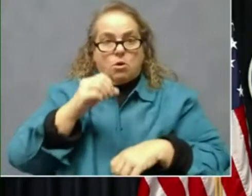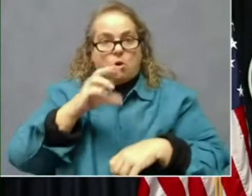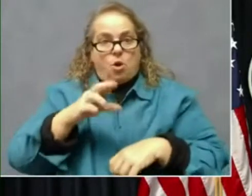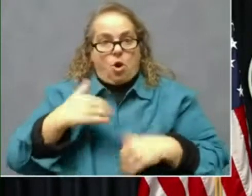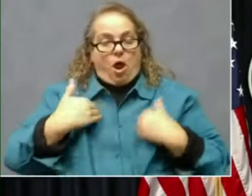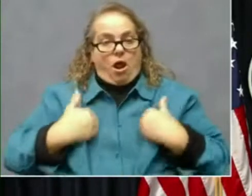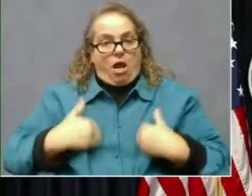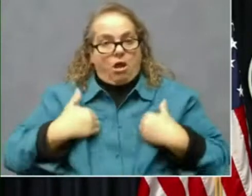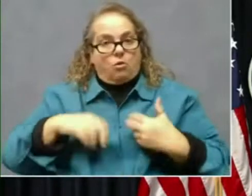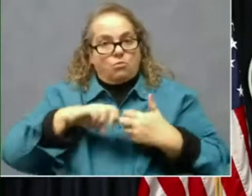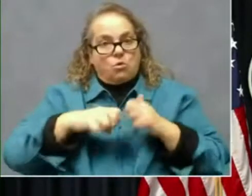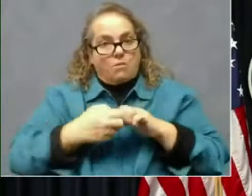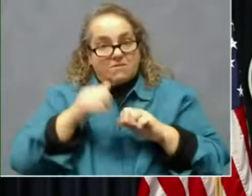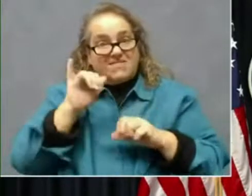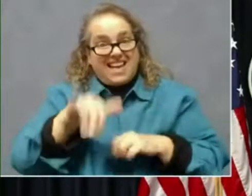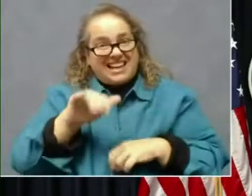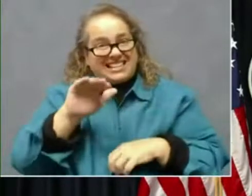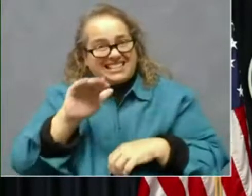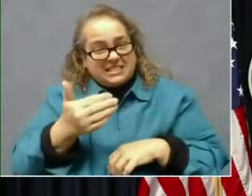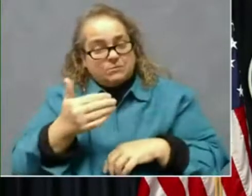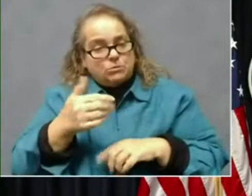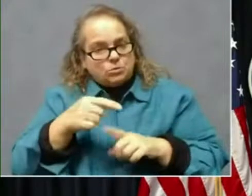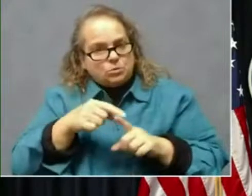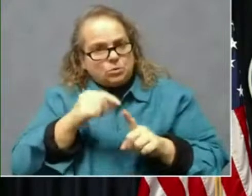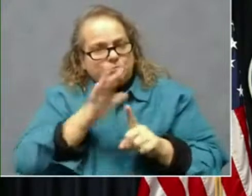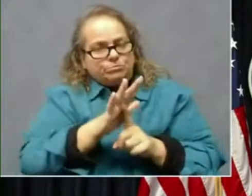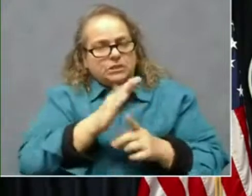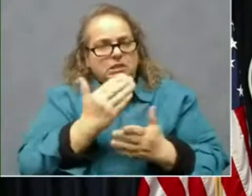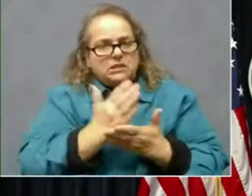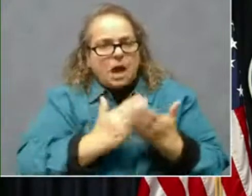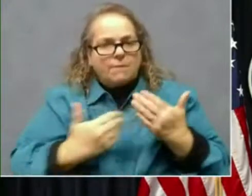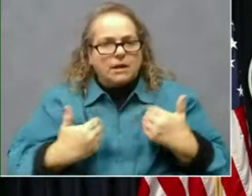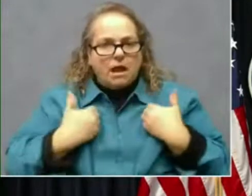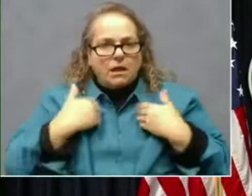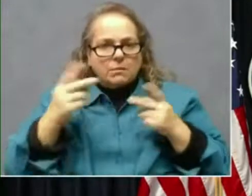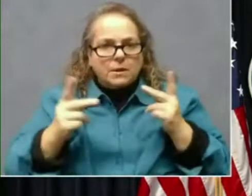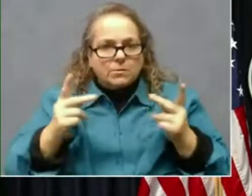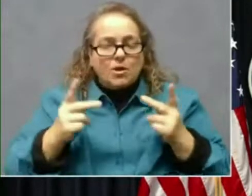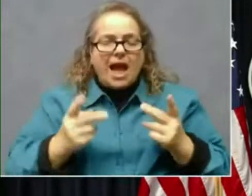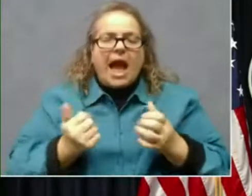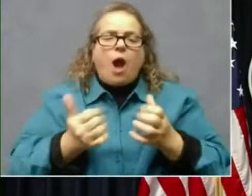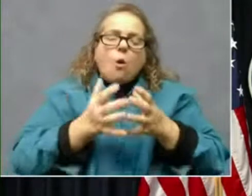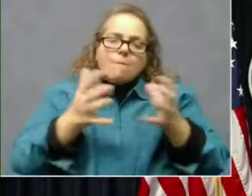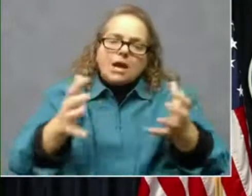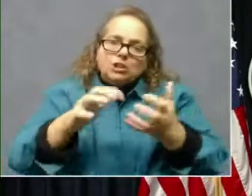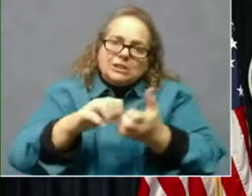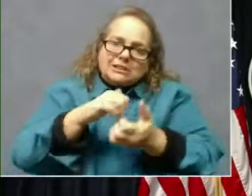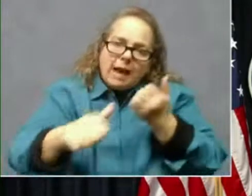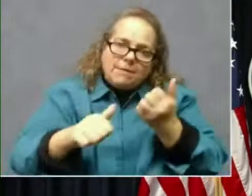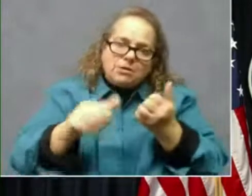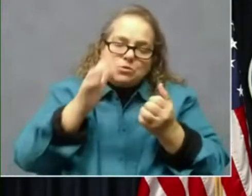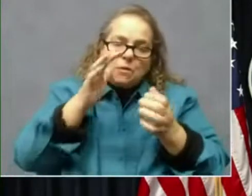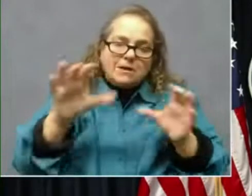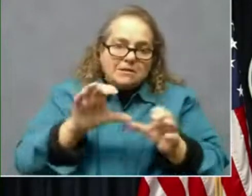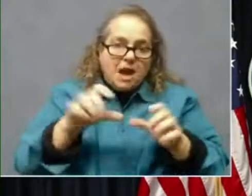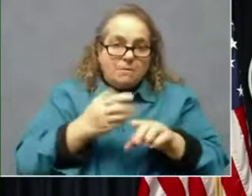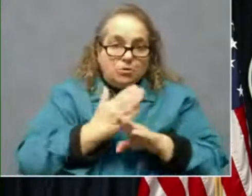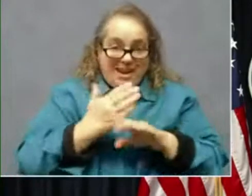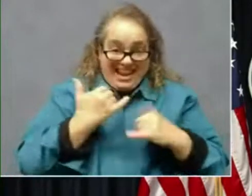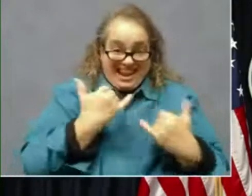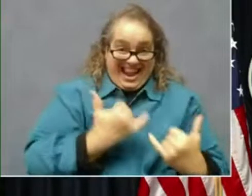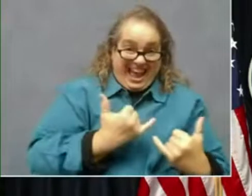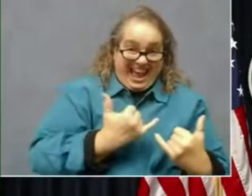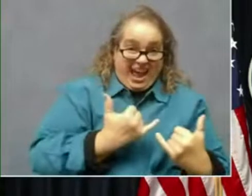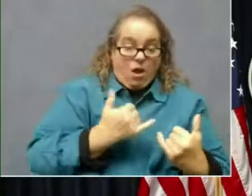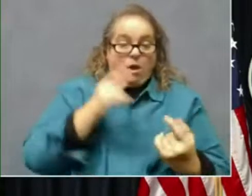some of our young people. Now how much damage is going to be done between now and when and when we have enough vaccine